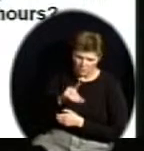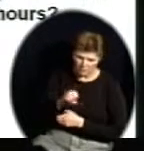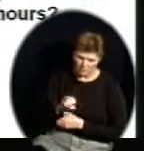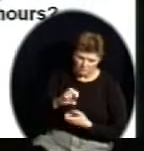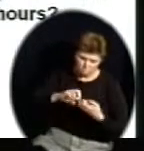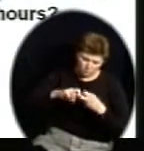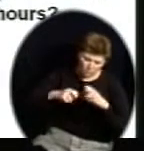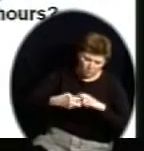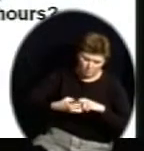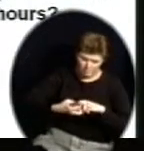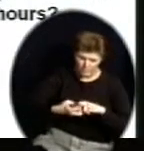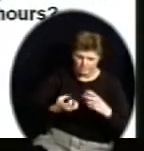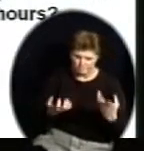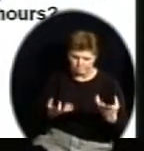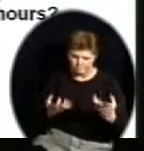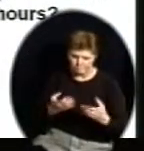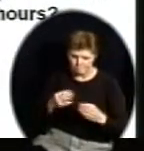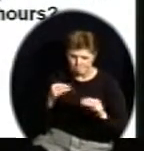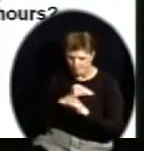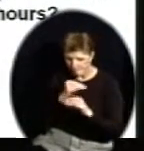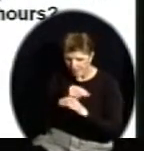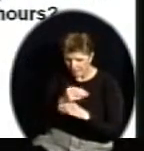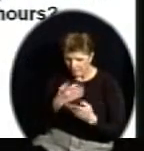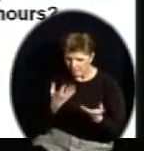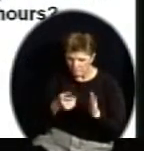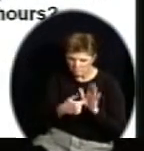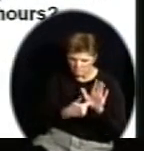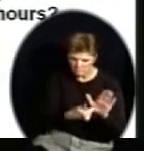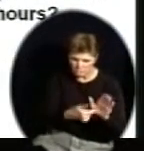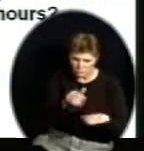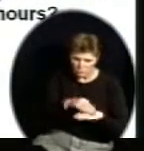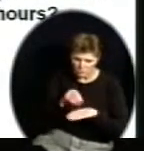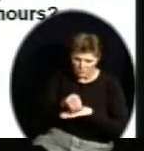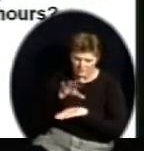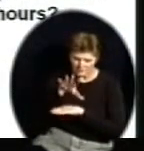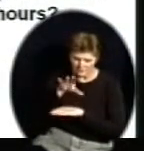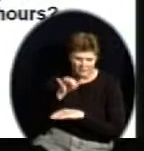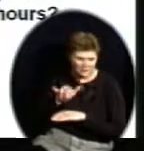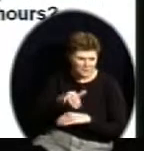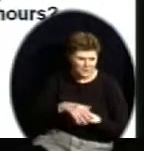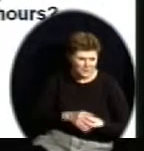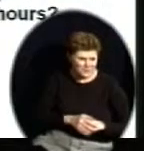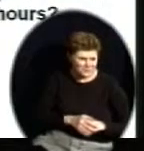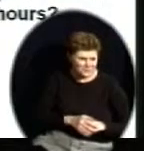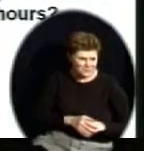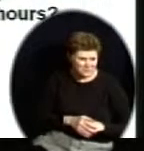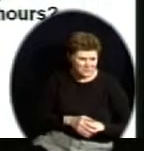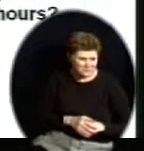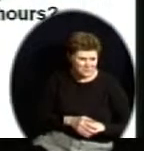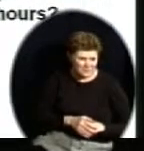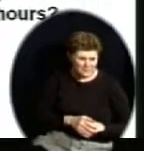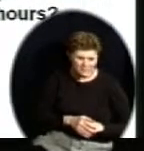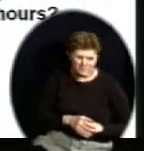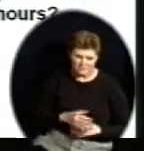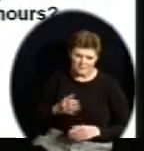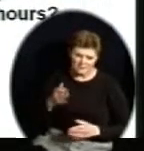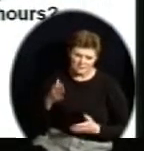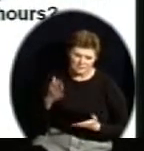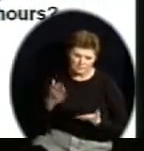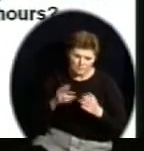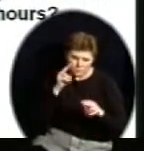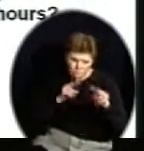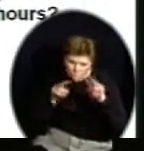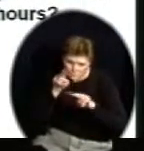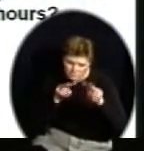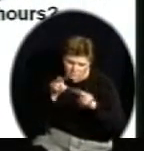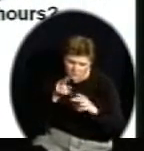at that, if you want to know the answers, B, in case you're sitting there frantically trying to look at that scatter plot thinking, okay, where is the bacteria in the